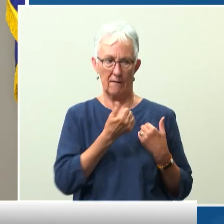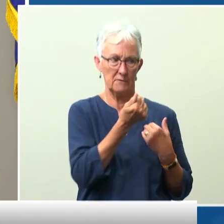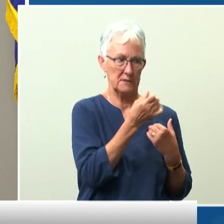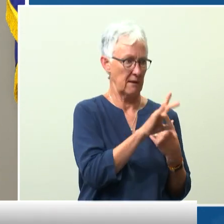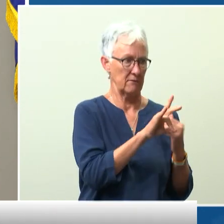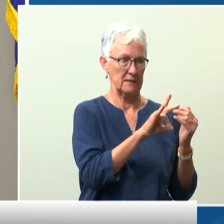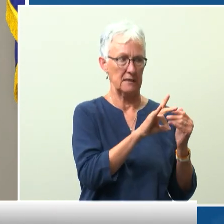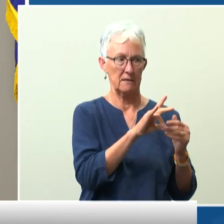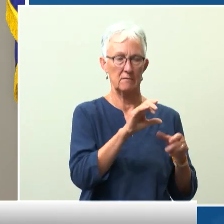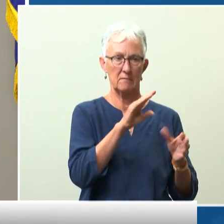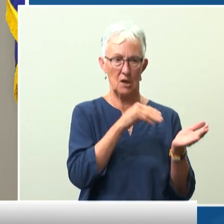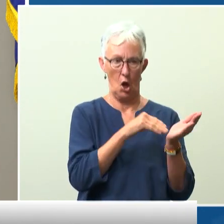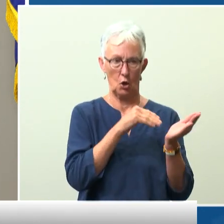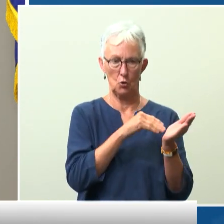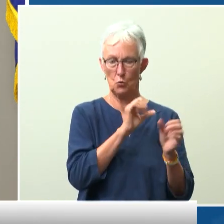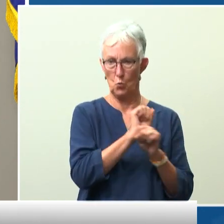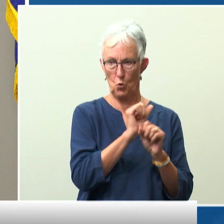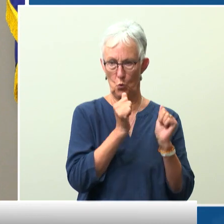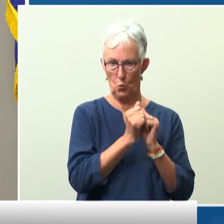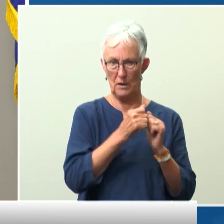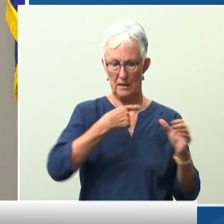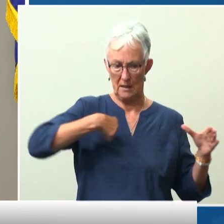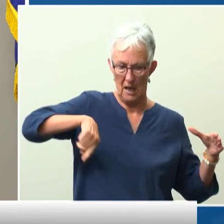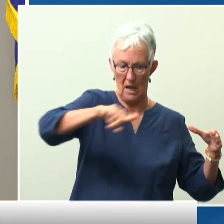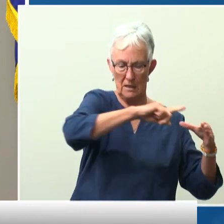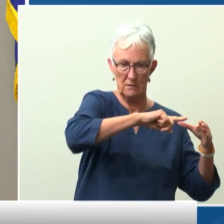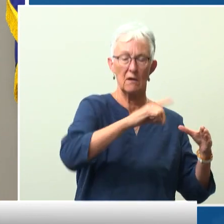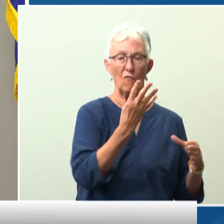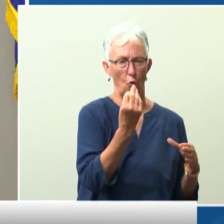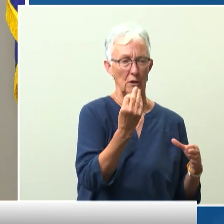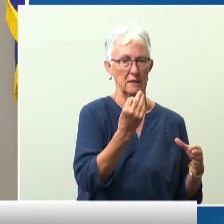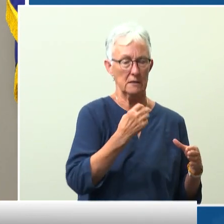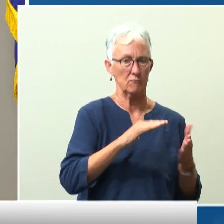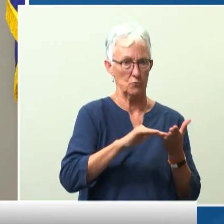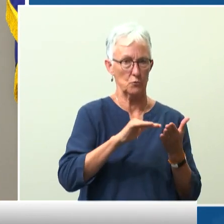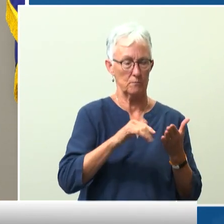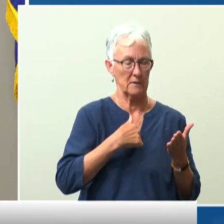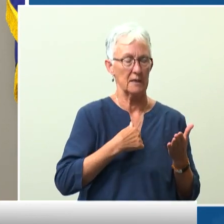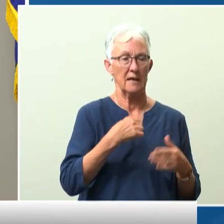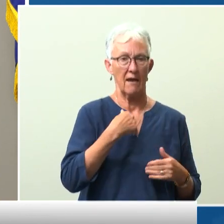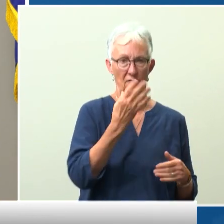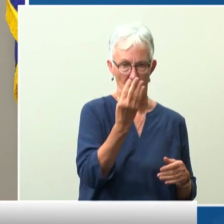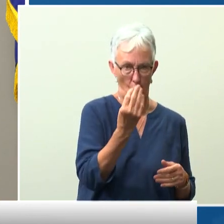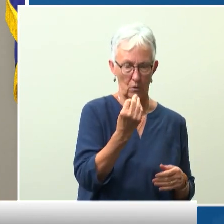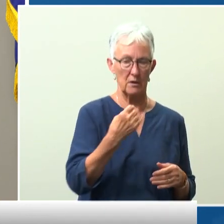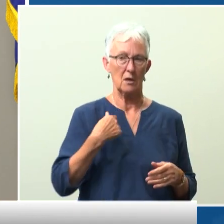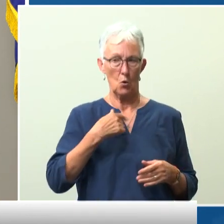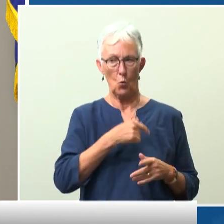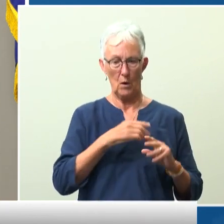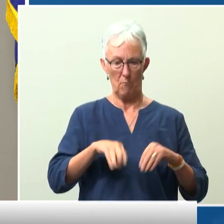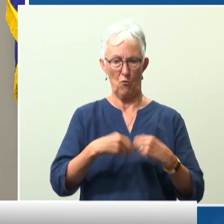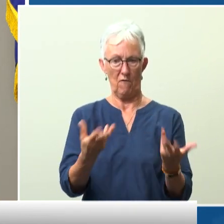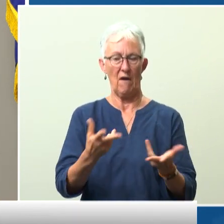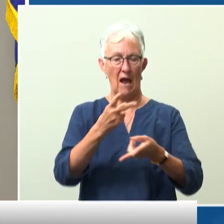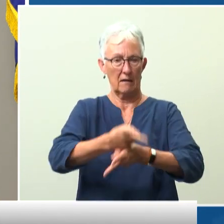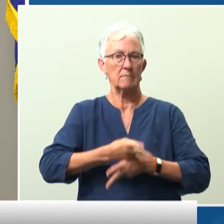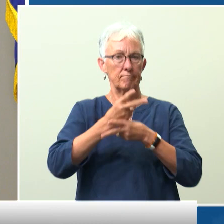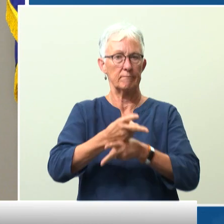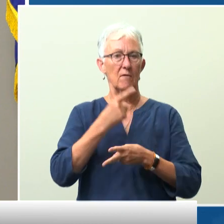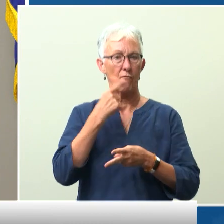in the past. The 14 of us provide pulmonary and critical care services for all of the Lincoln area hospitals.